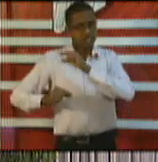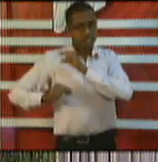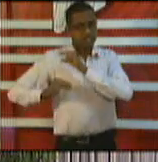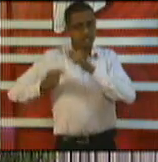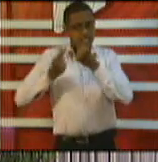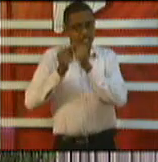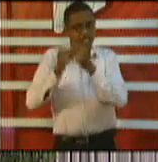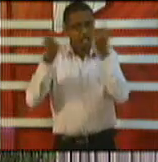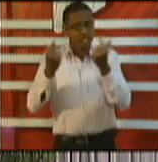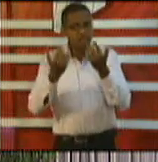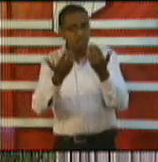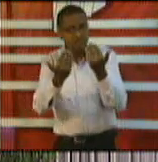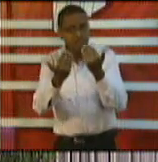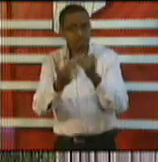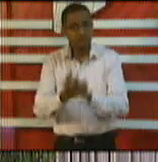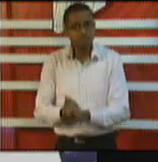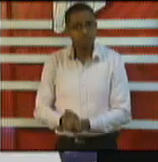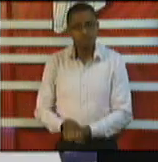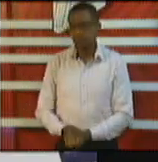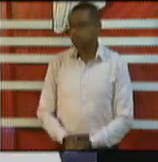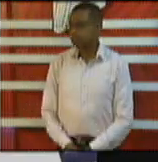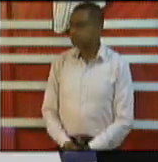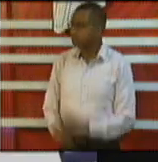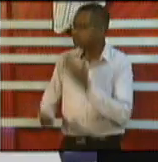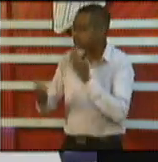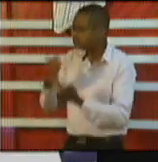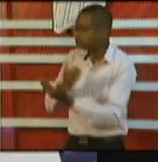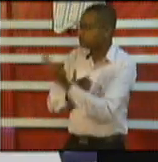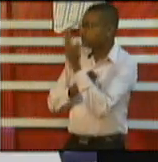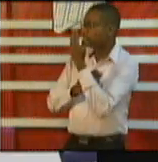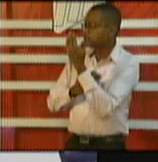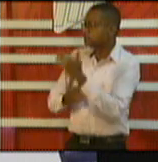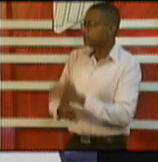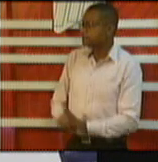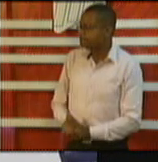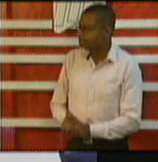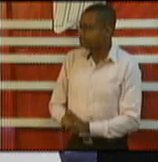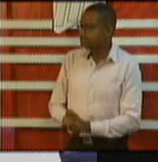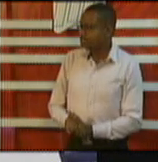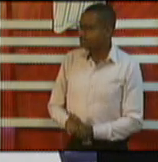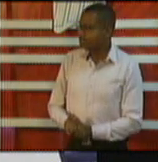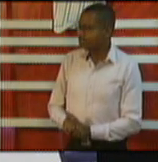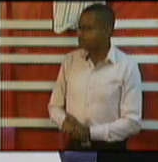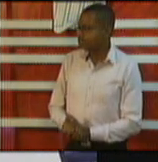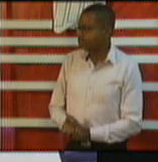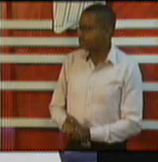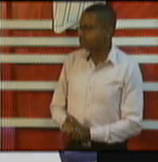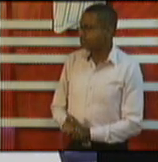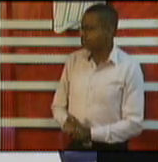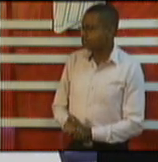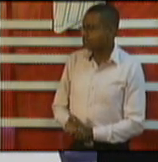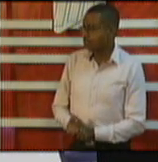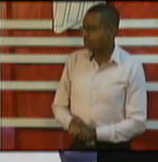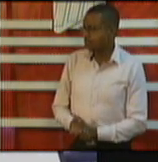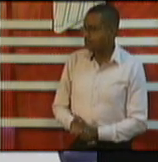hi good morning everyone Rashad and Guardian Media Limited you all hearing me good morning yes yes we're hearing you okay great so